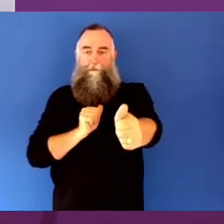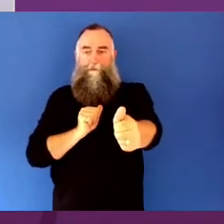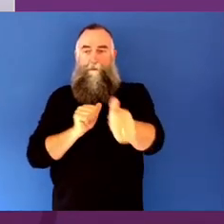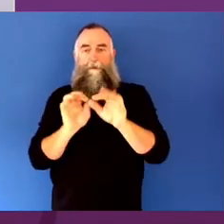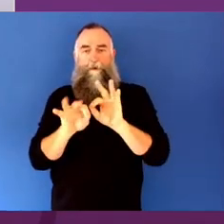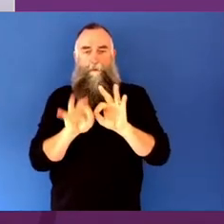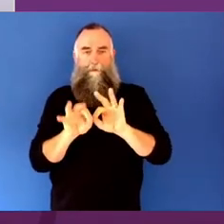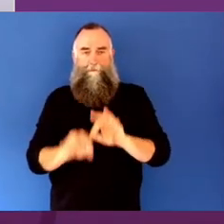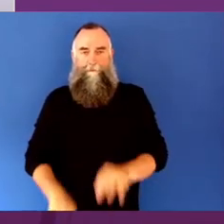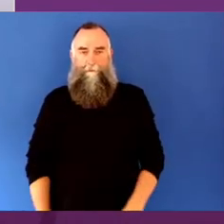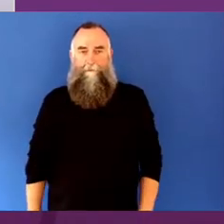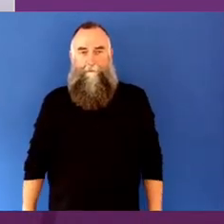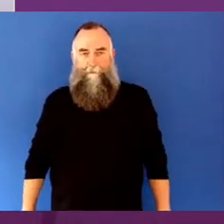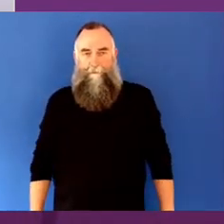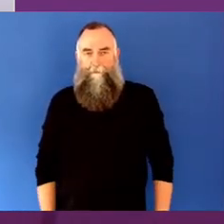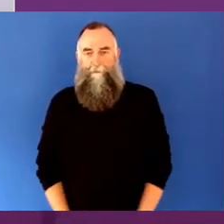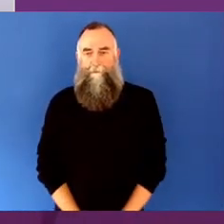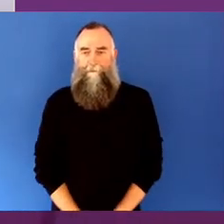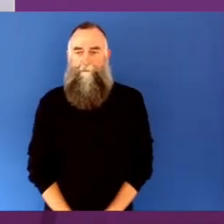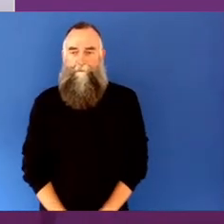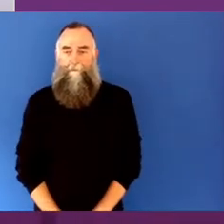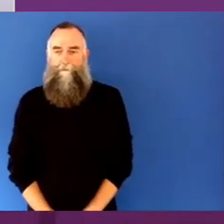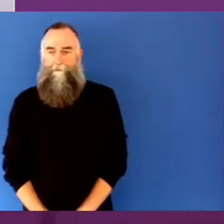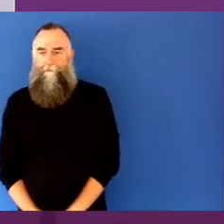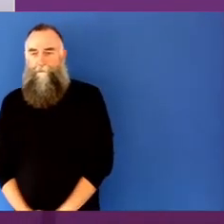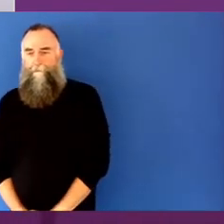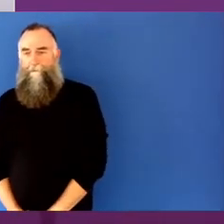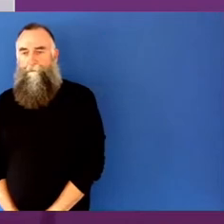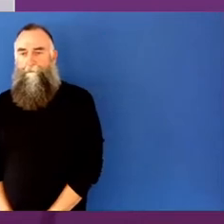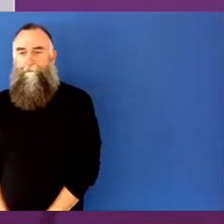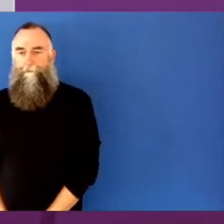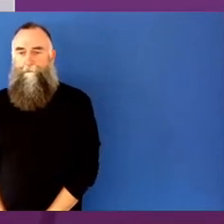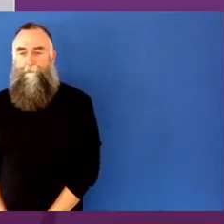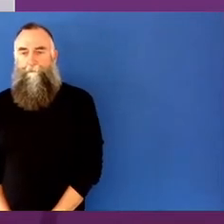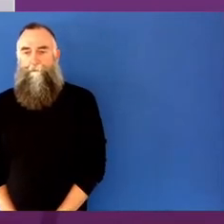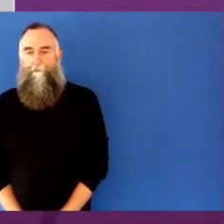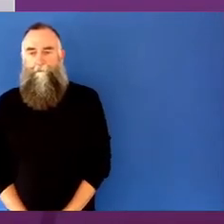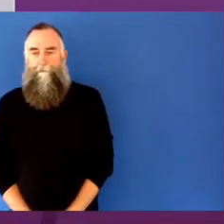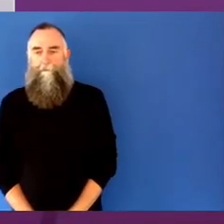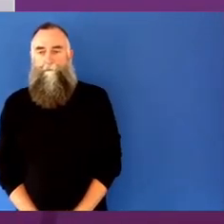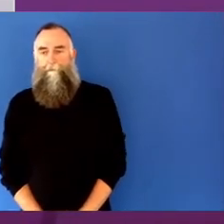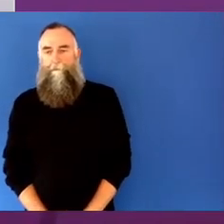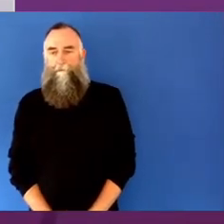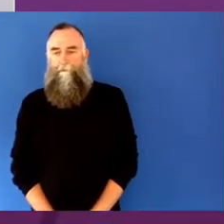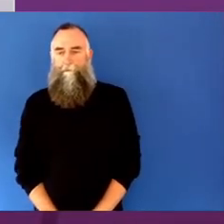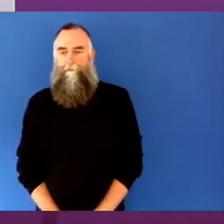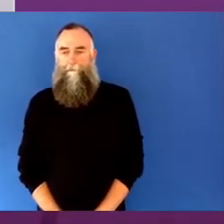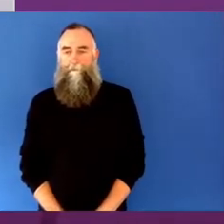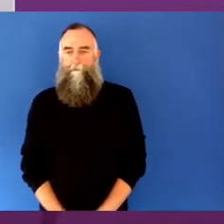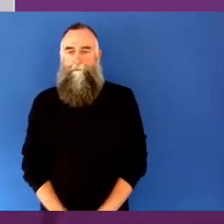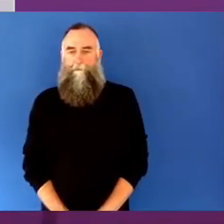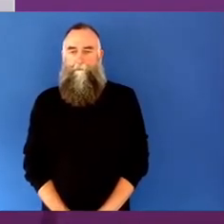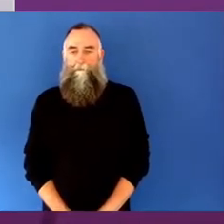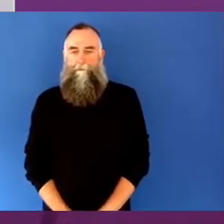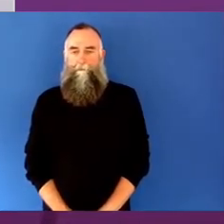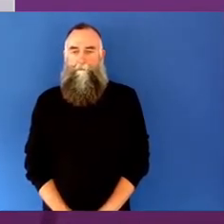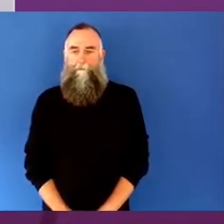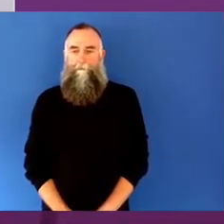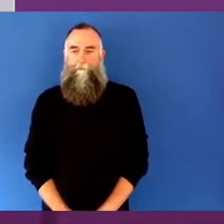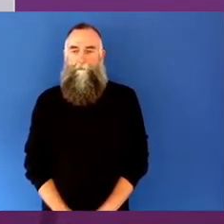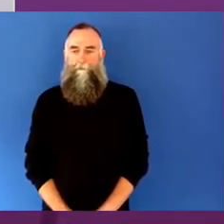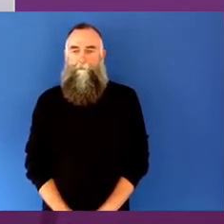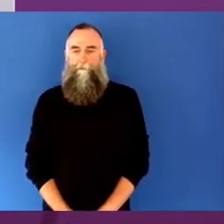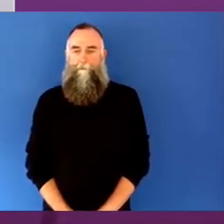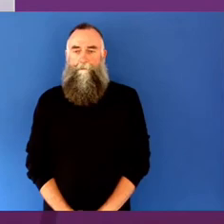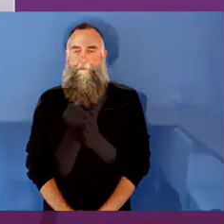Thank you, Minister. Thank you for your very encouraging remarks, for your contribution, for your support. of the sector,